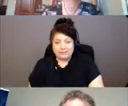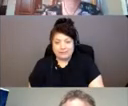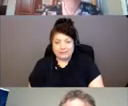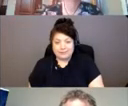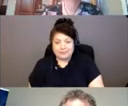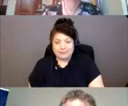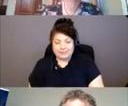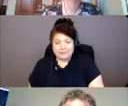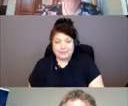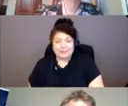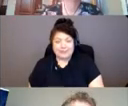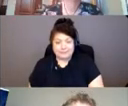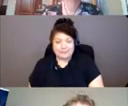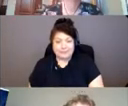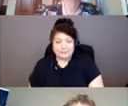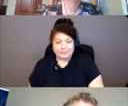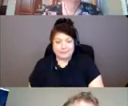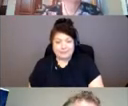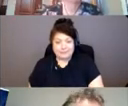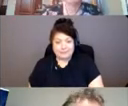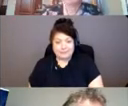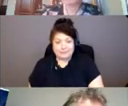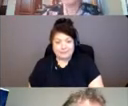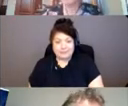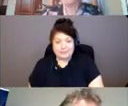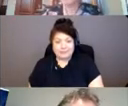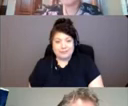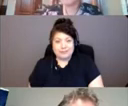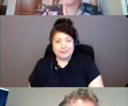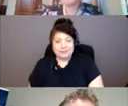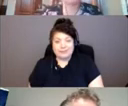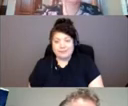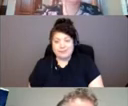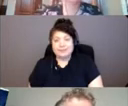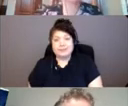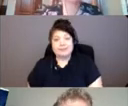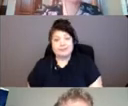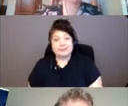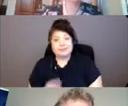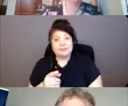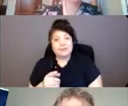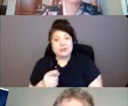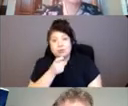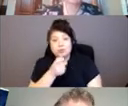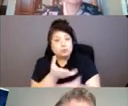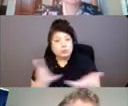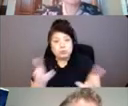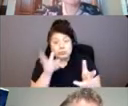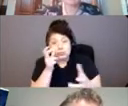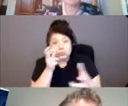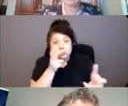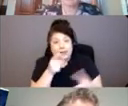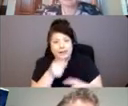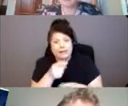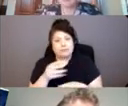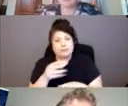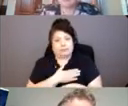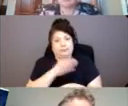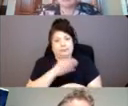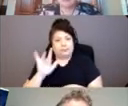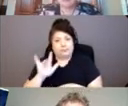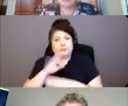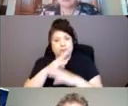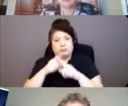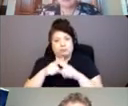All right. So all attendees will be muted during the webinar. This